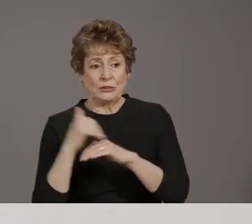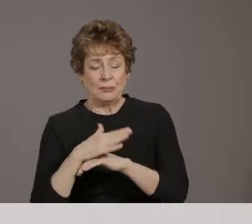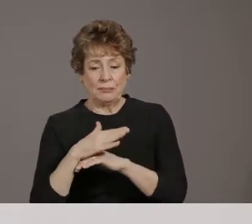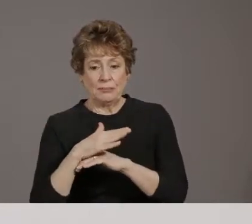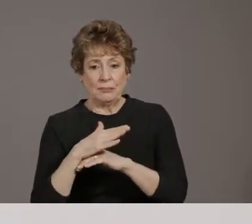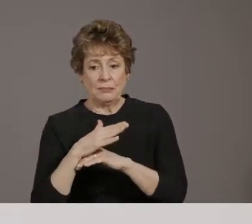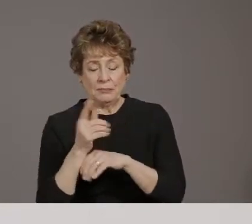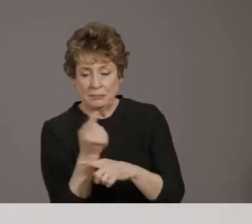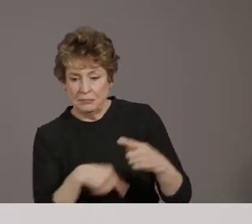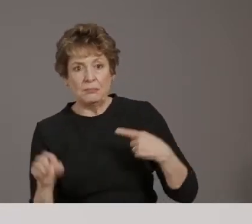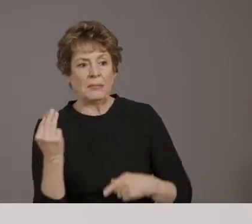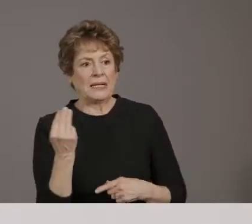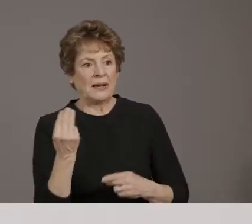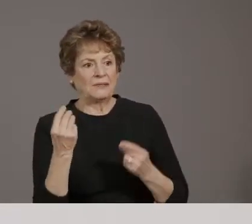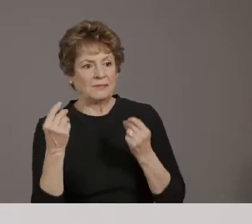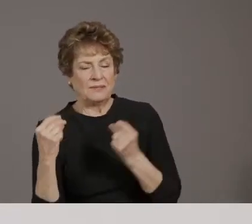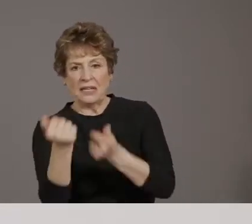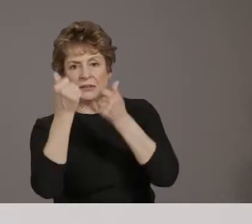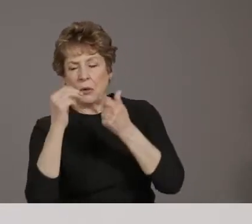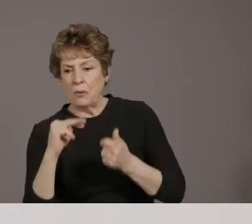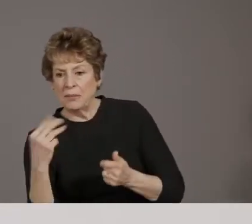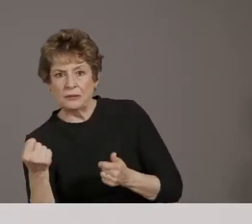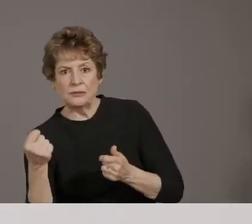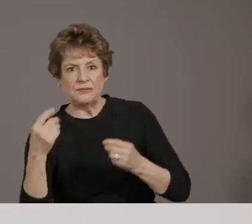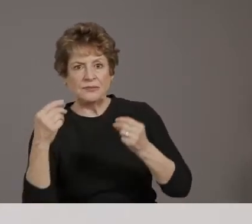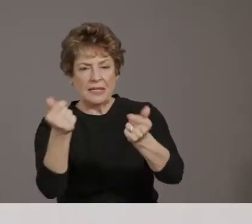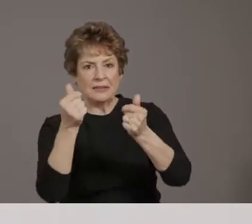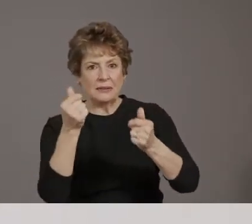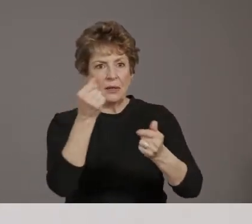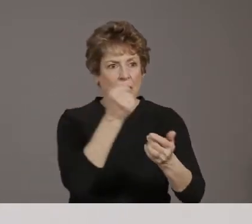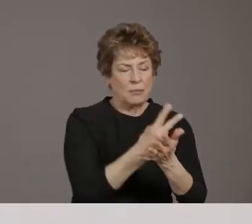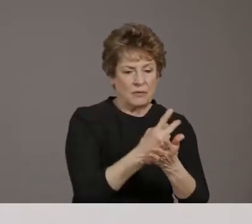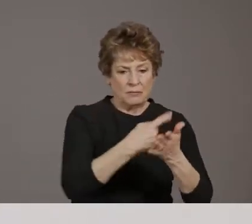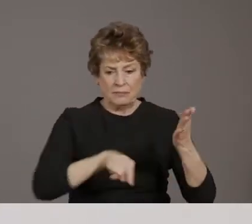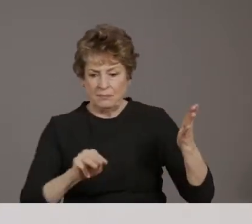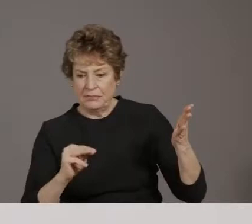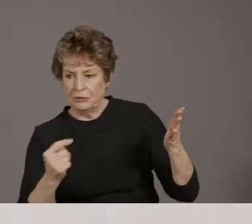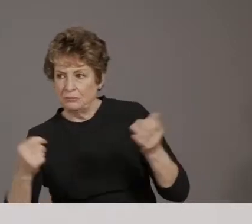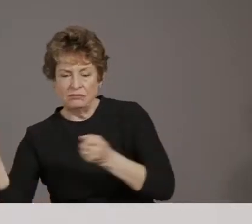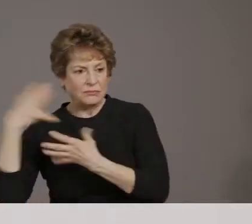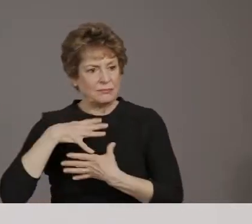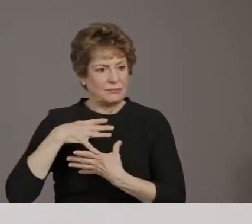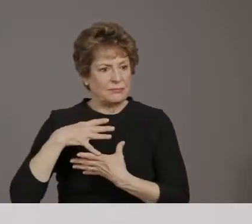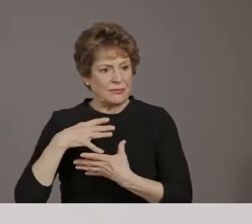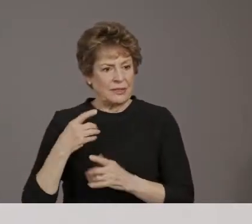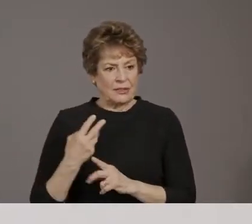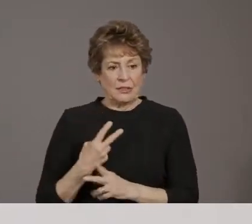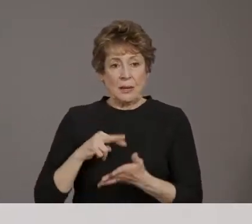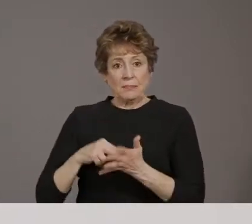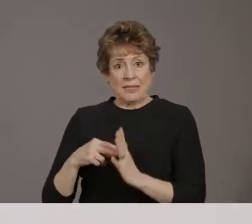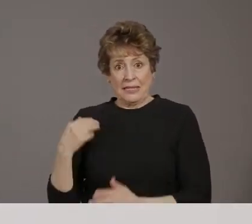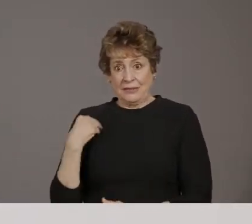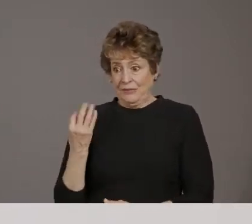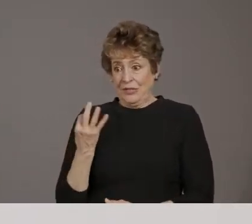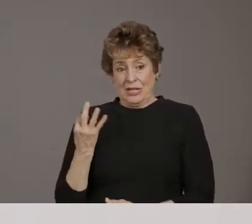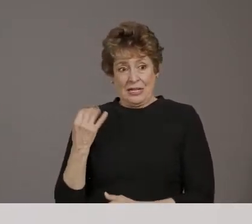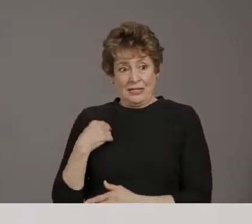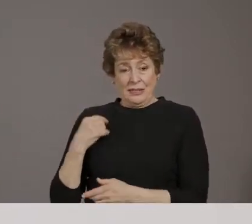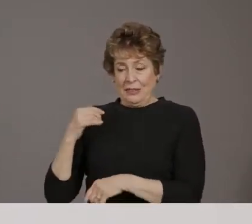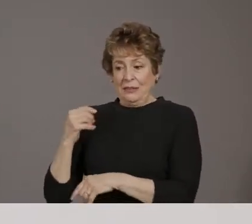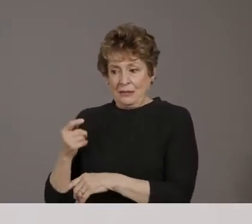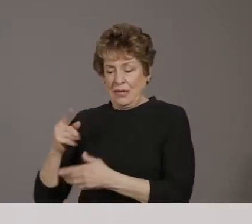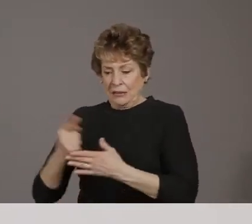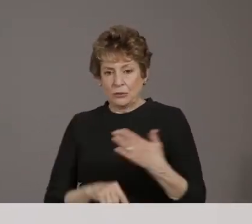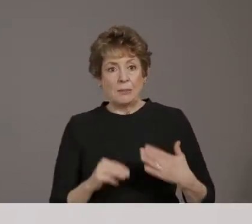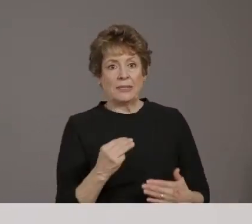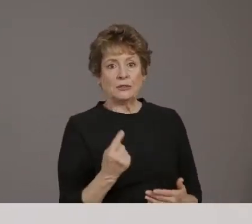getting that into the providers and getting them vaccinated, they were able to start vaccinating Thursday or Friday. Um, we would anticipate a